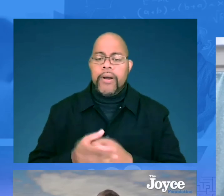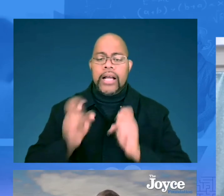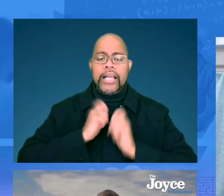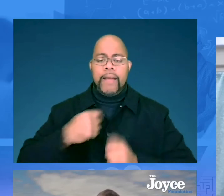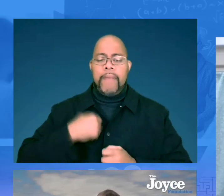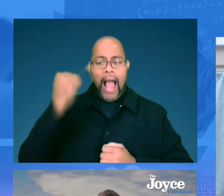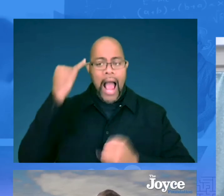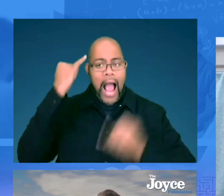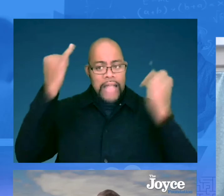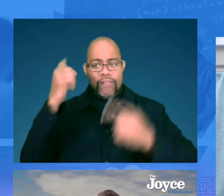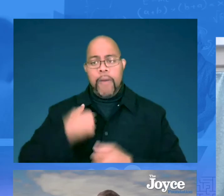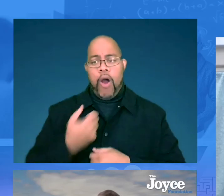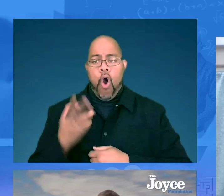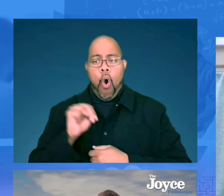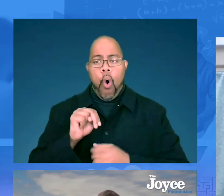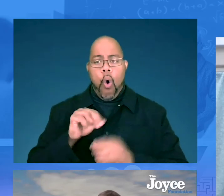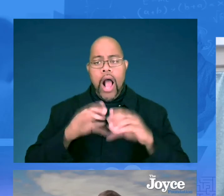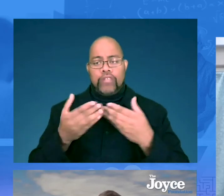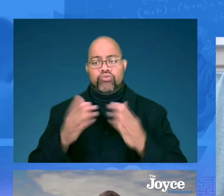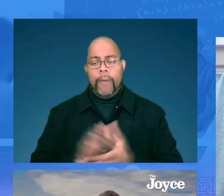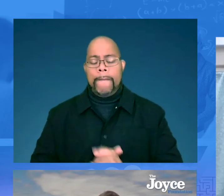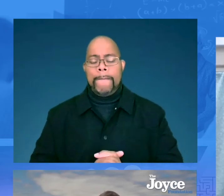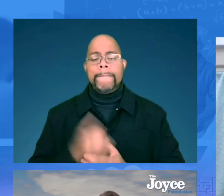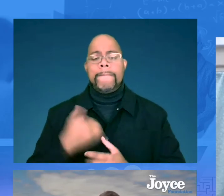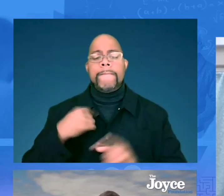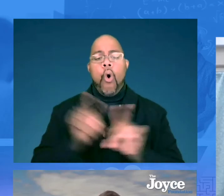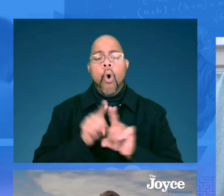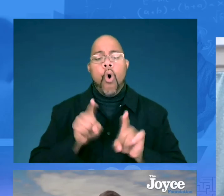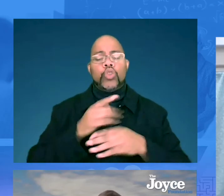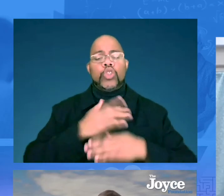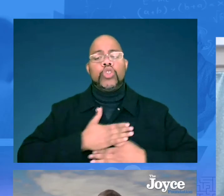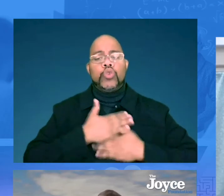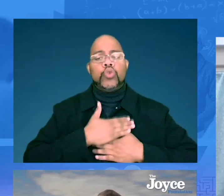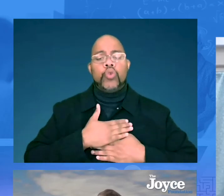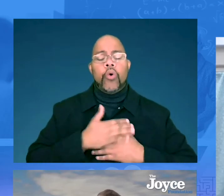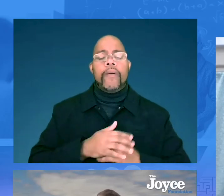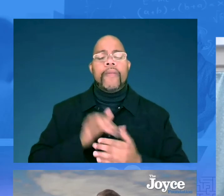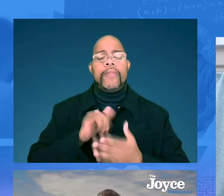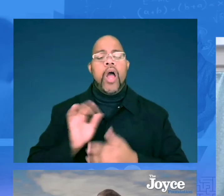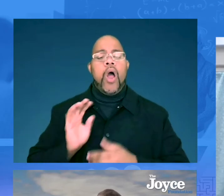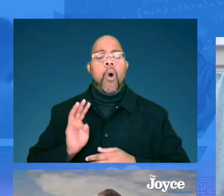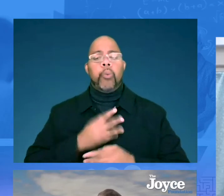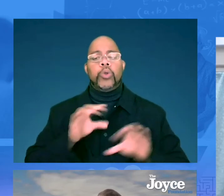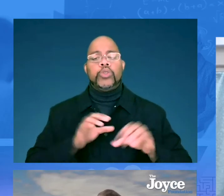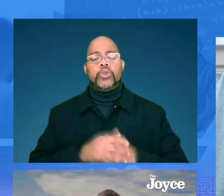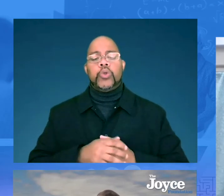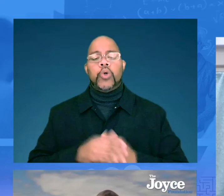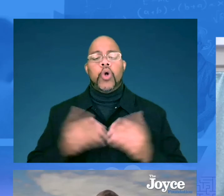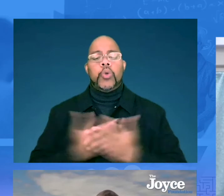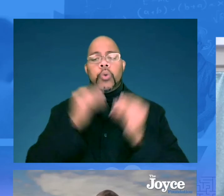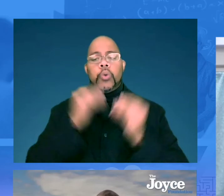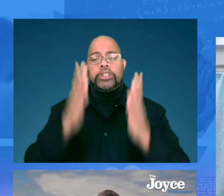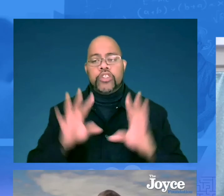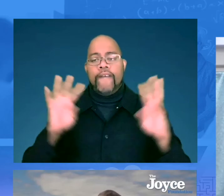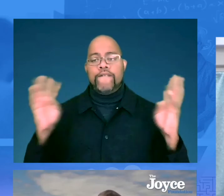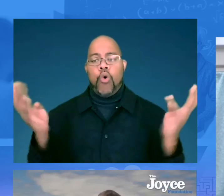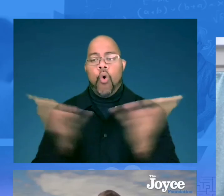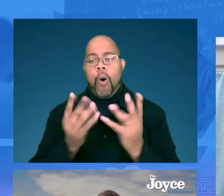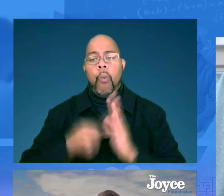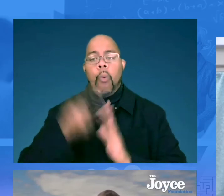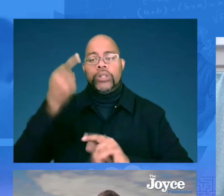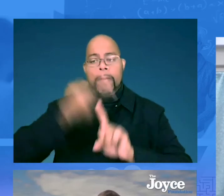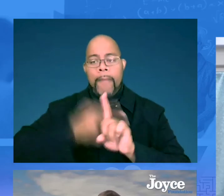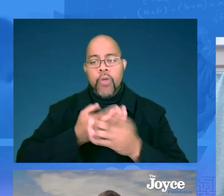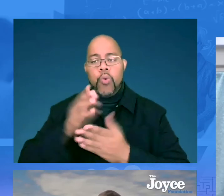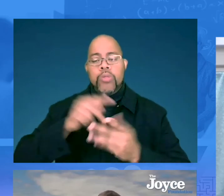and super helpful with giving me ideas for my own classroom. I've also enjoyed the fact that we do a